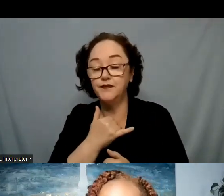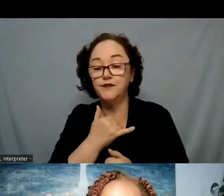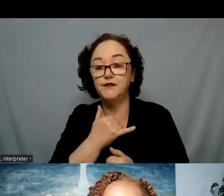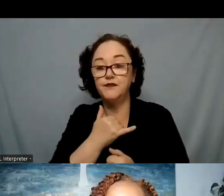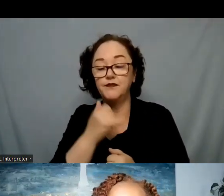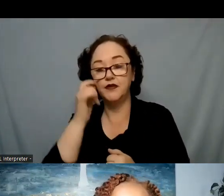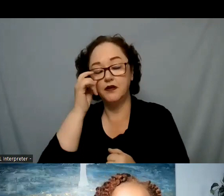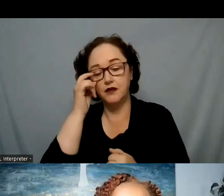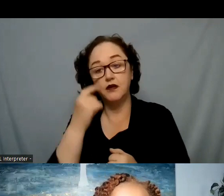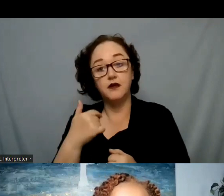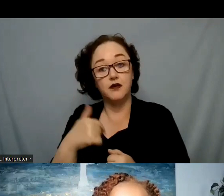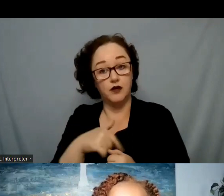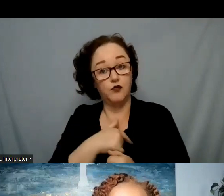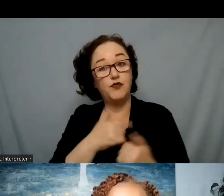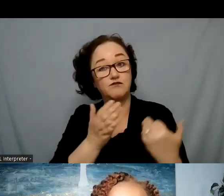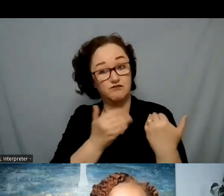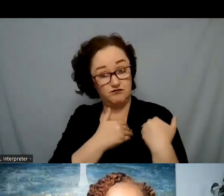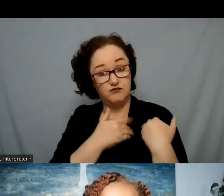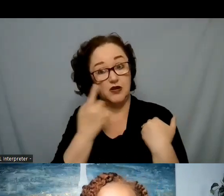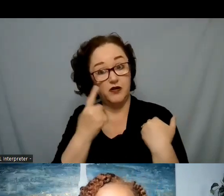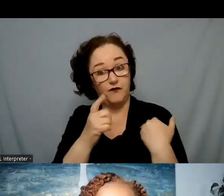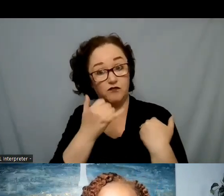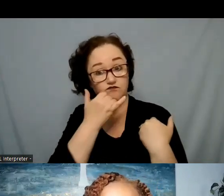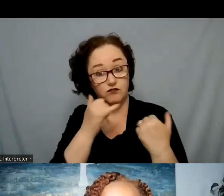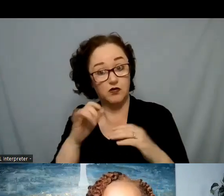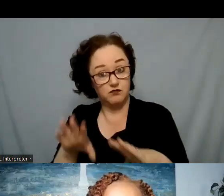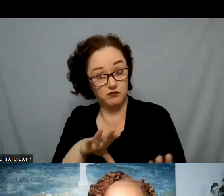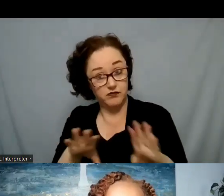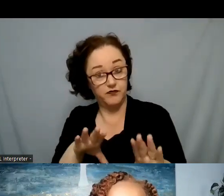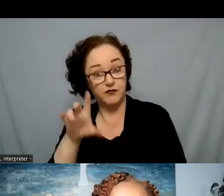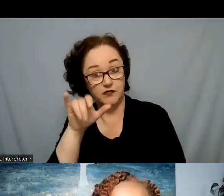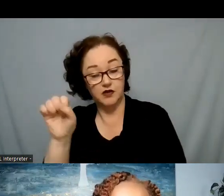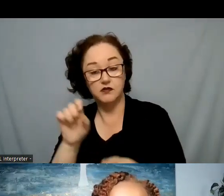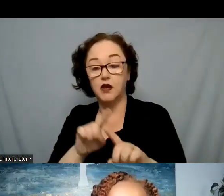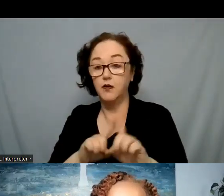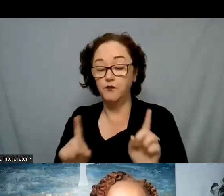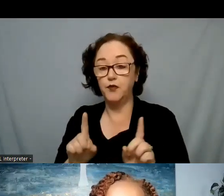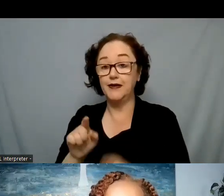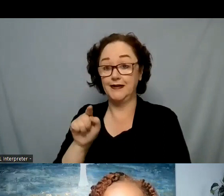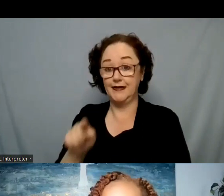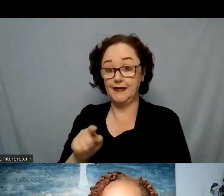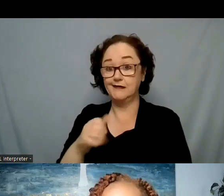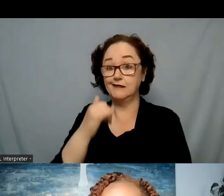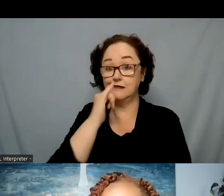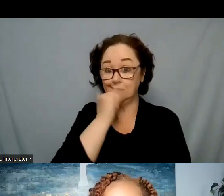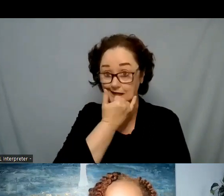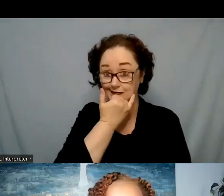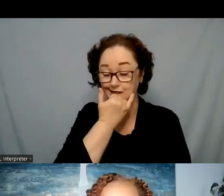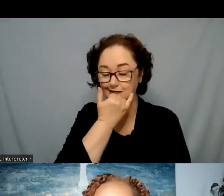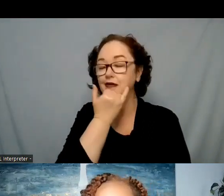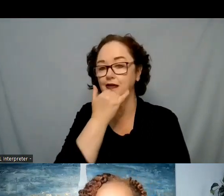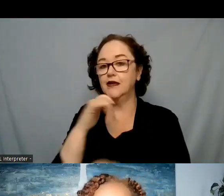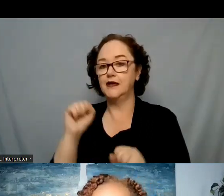behavior but when he makes a mistake I want him to know that he can come to me